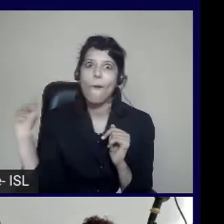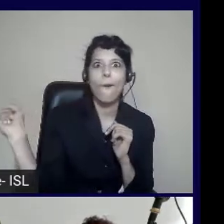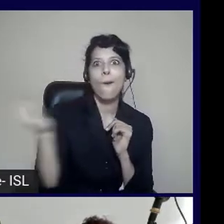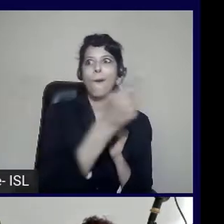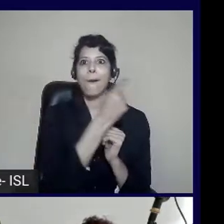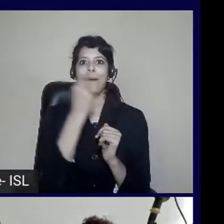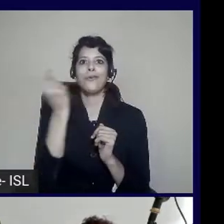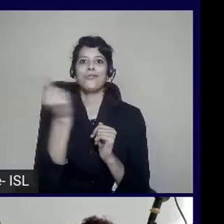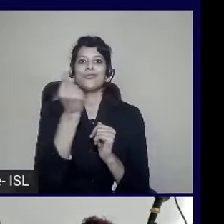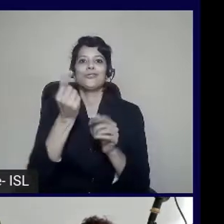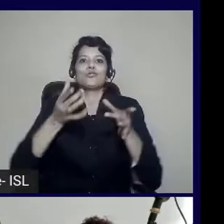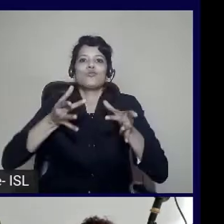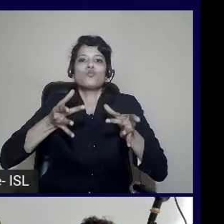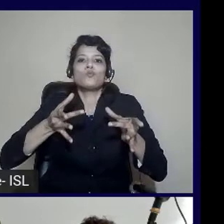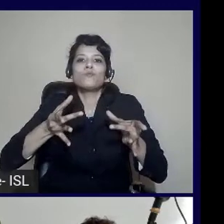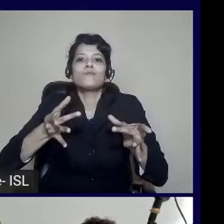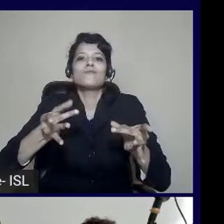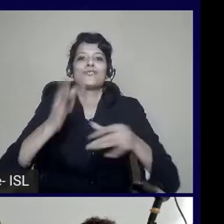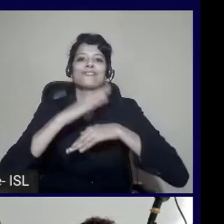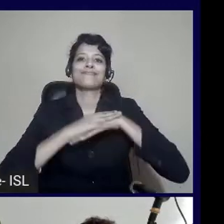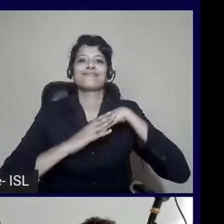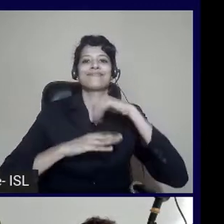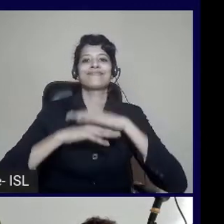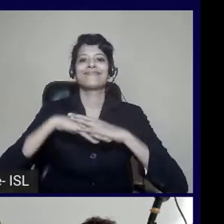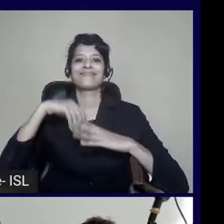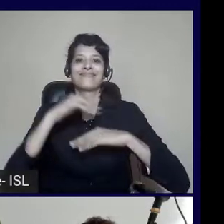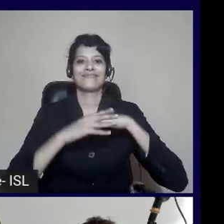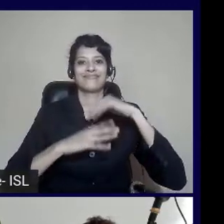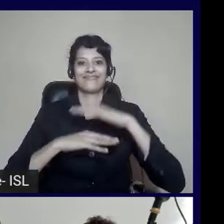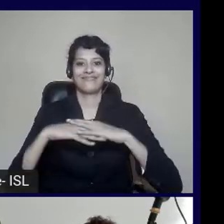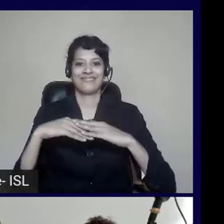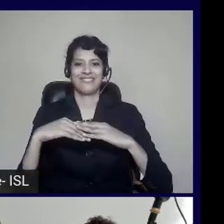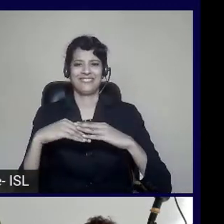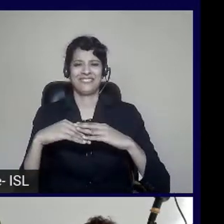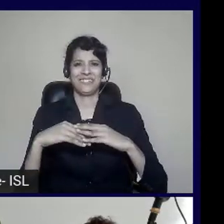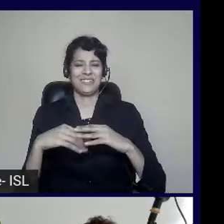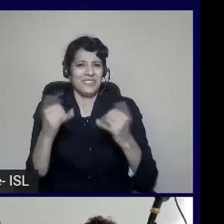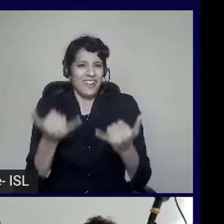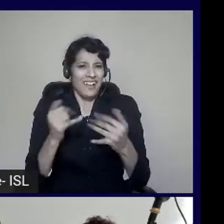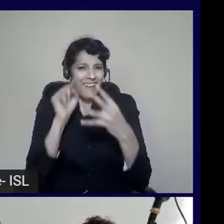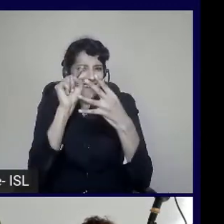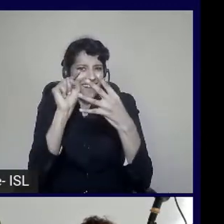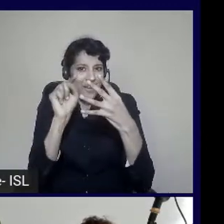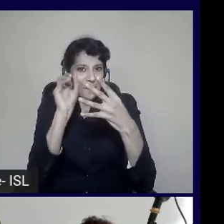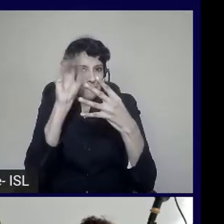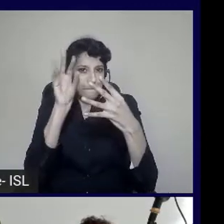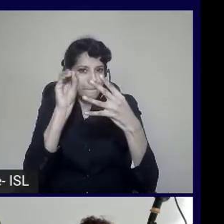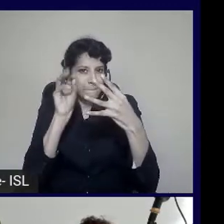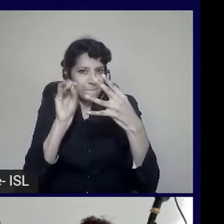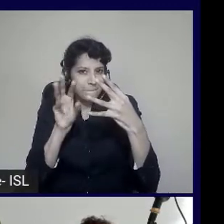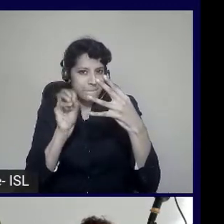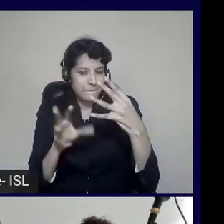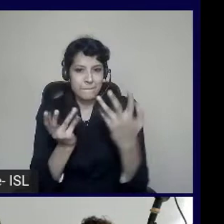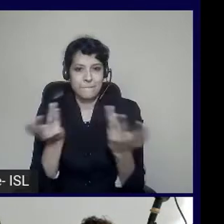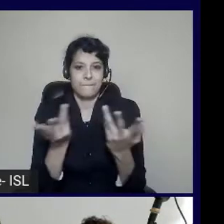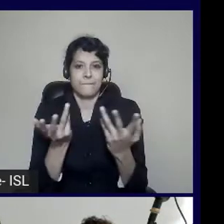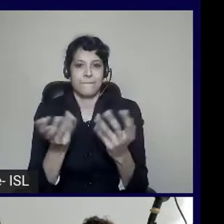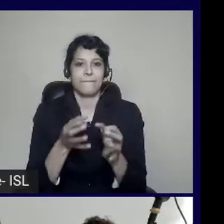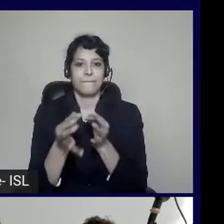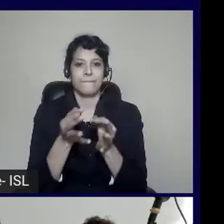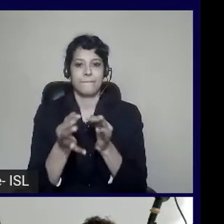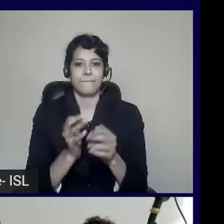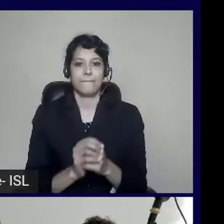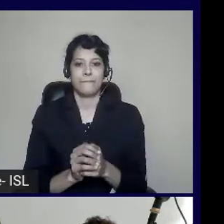And it defines four main principles that you need to know. So the WCAG process right now is in the